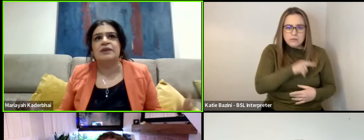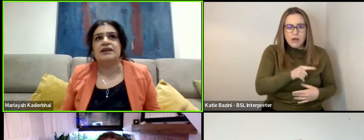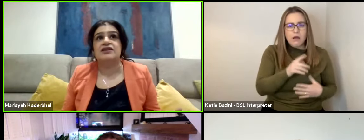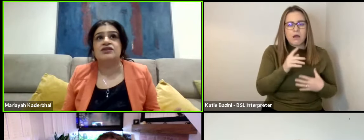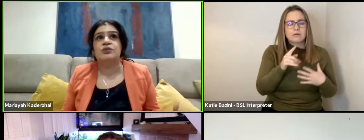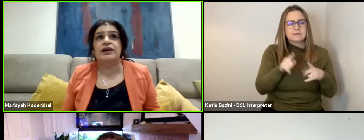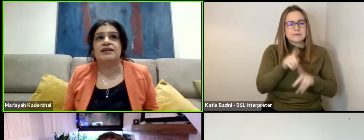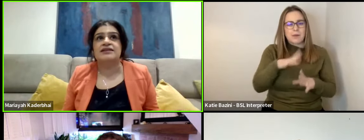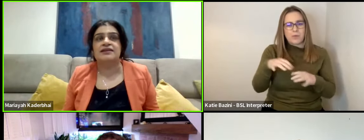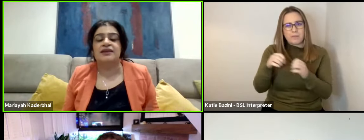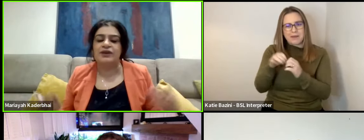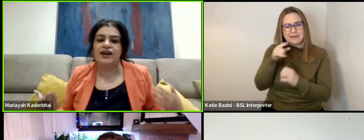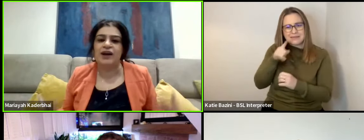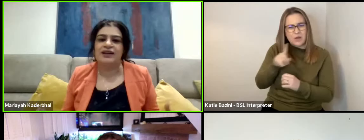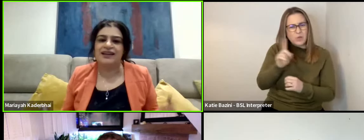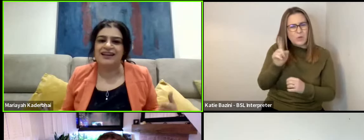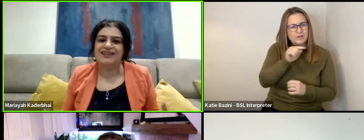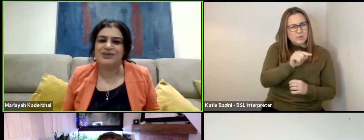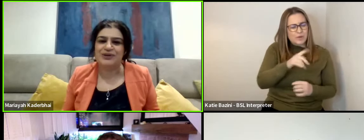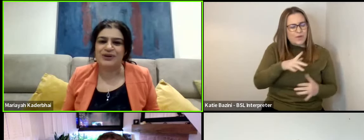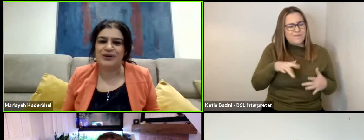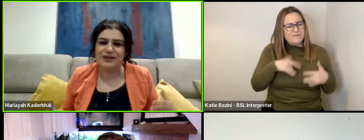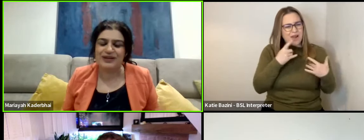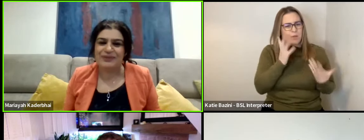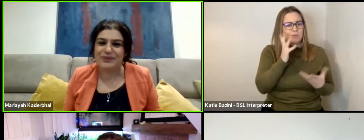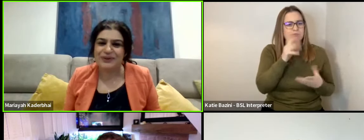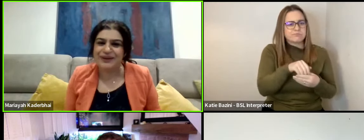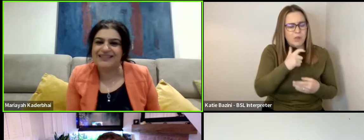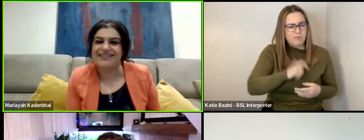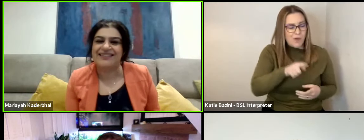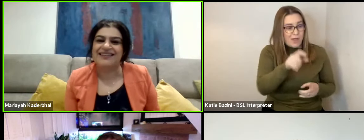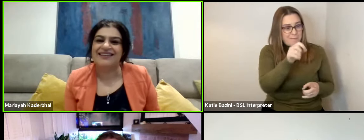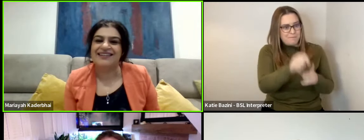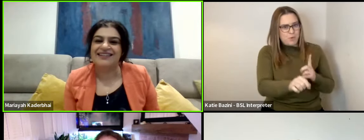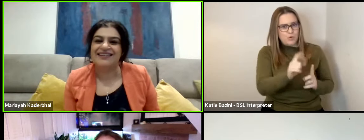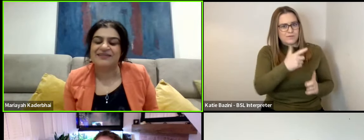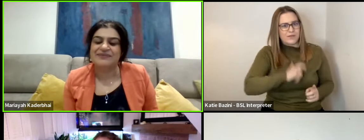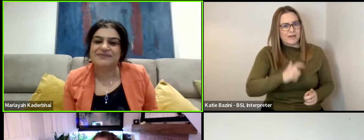the way that I asked Benedict, just what is it coming into a role at that point?